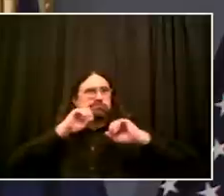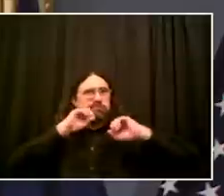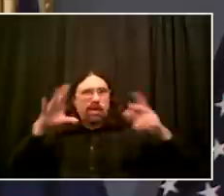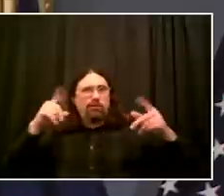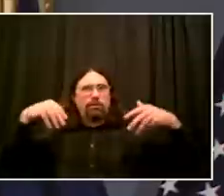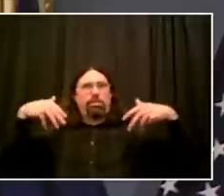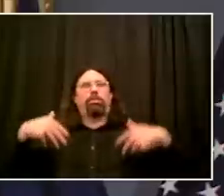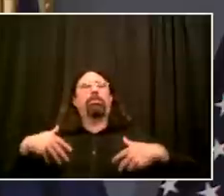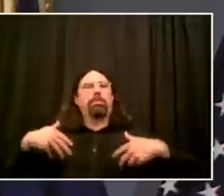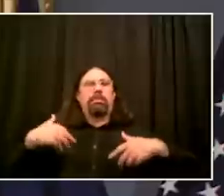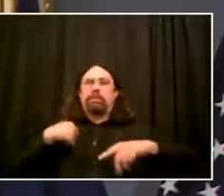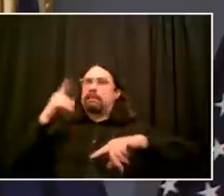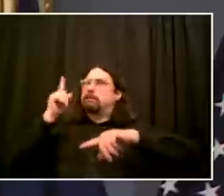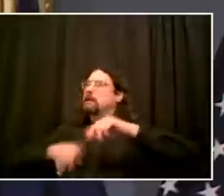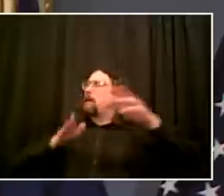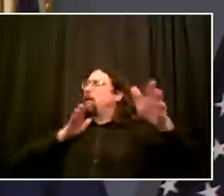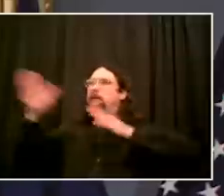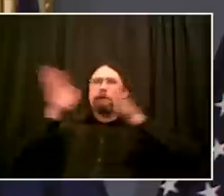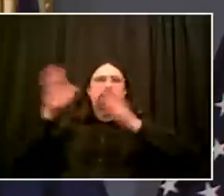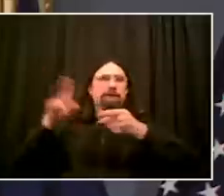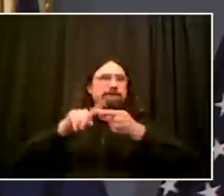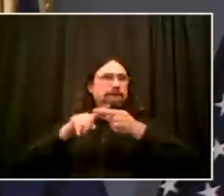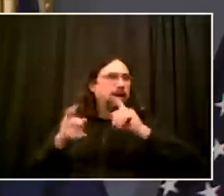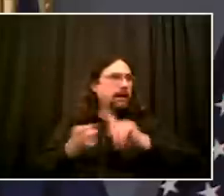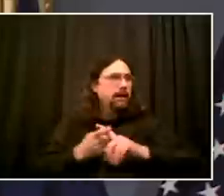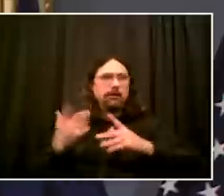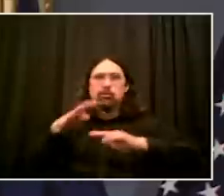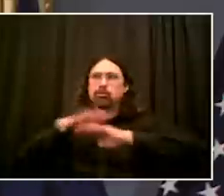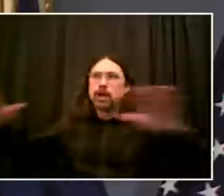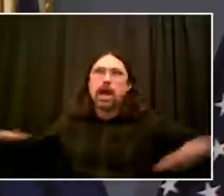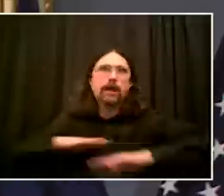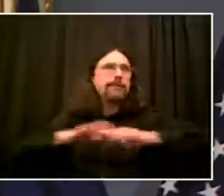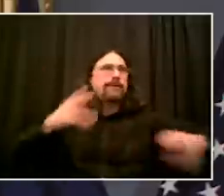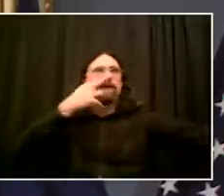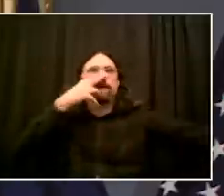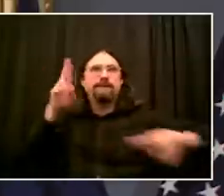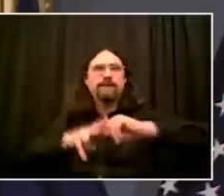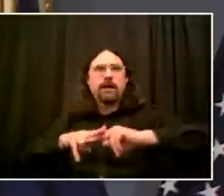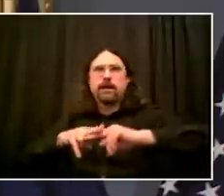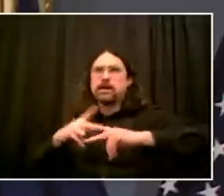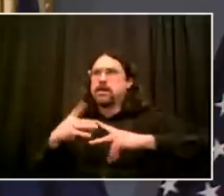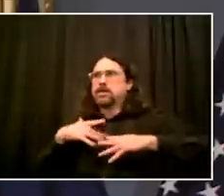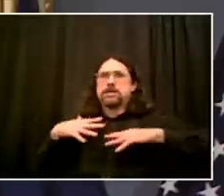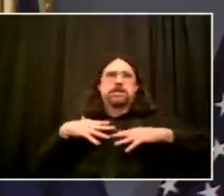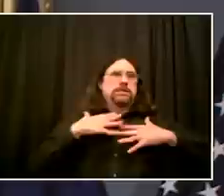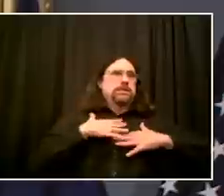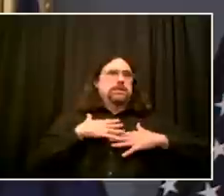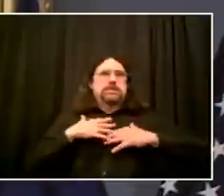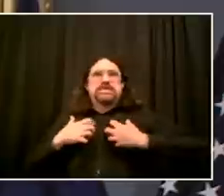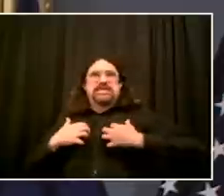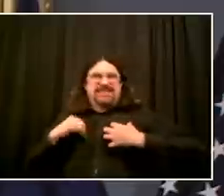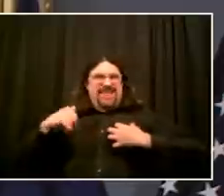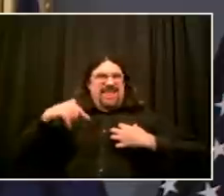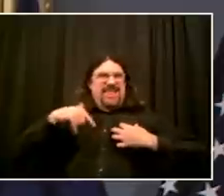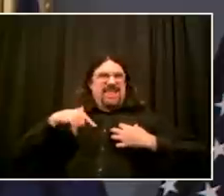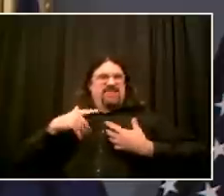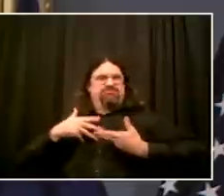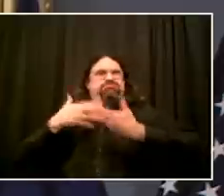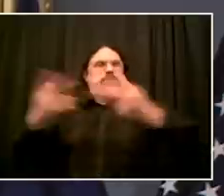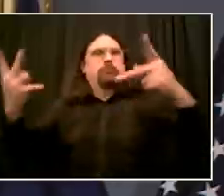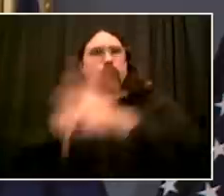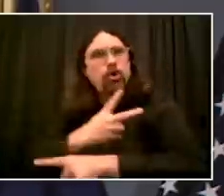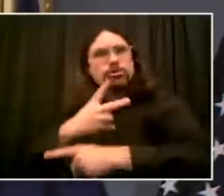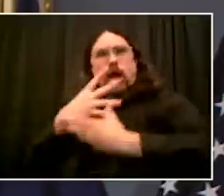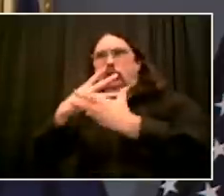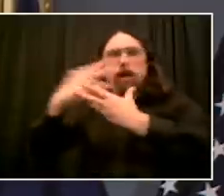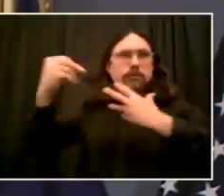it more complicated. I think what I'd like to know is going forward into the budget negotiations.